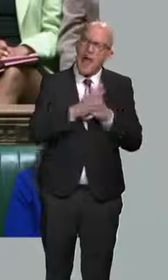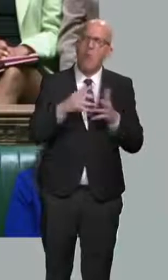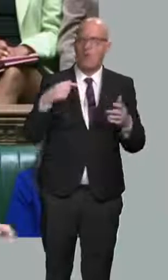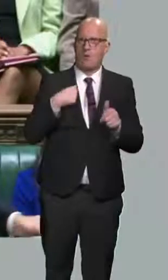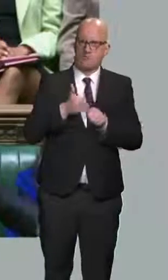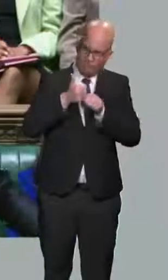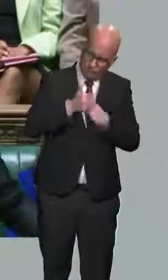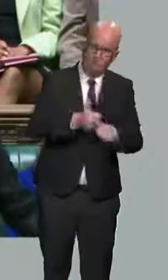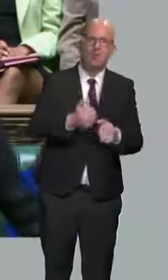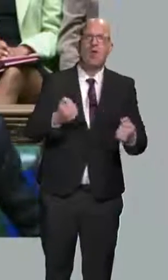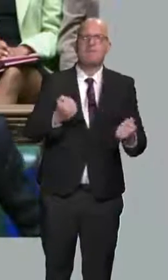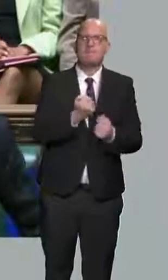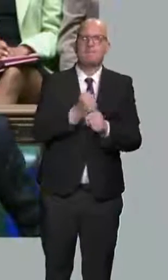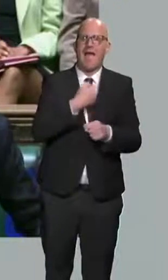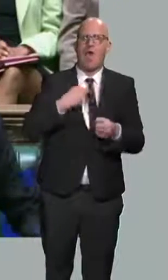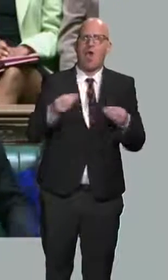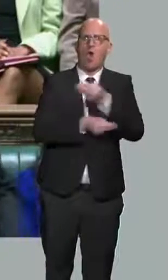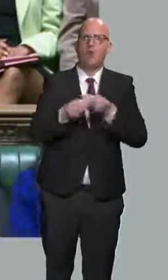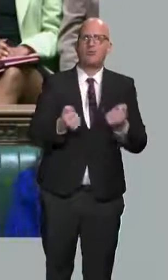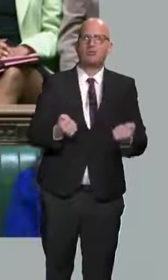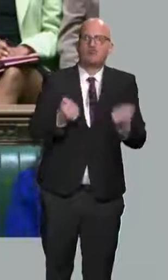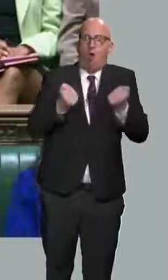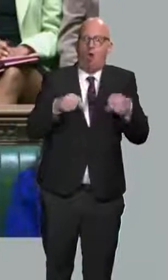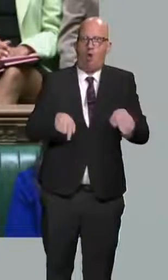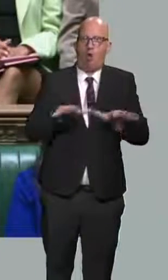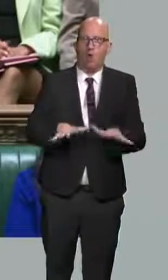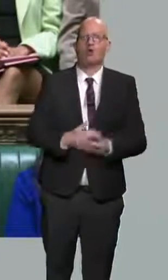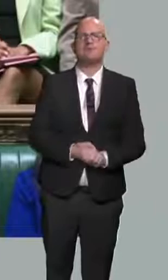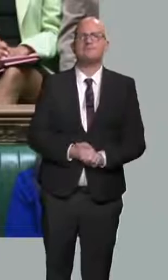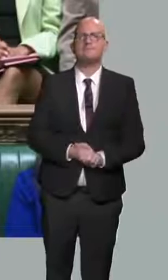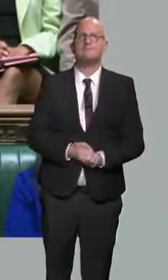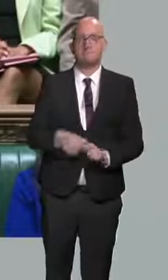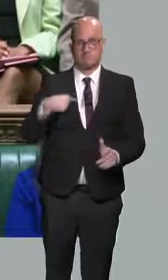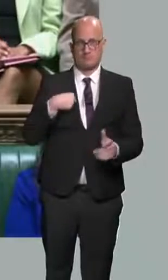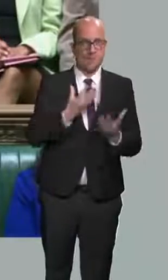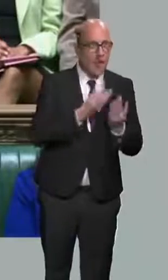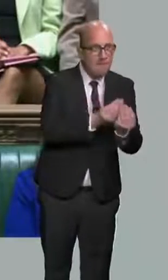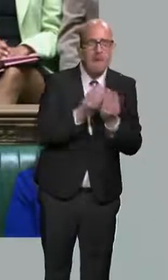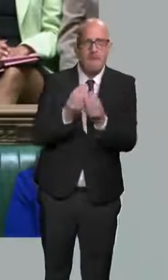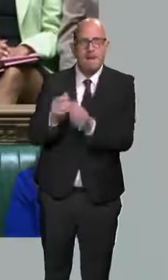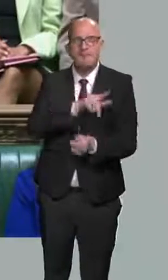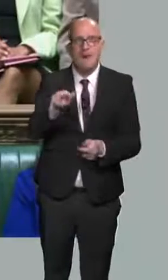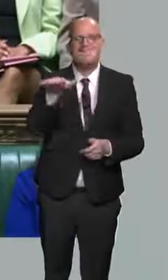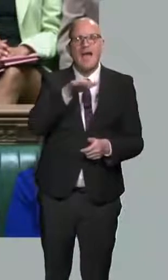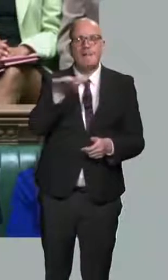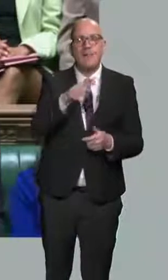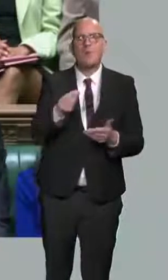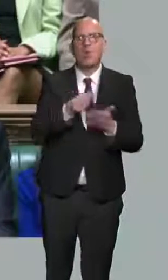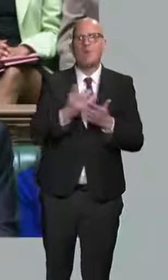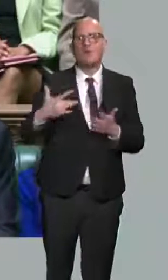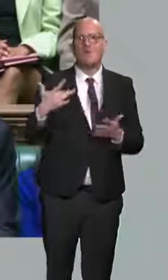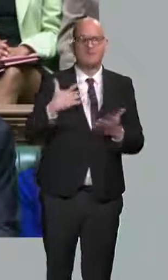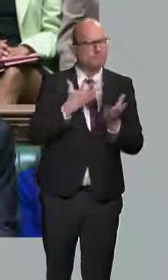economy here at home. To that end, we are helping families with the cost of living, creating the